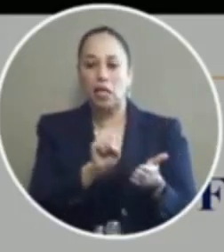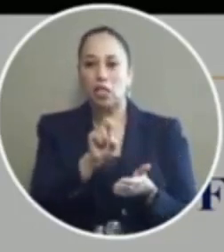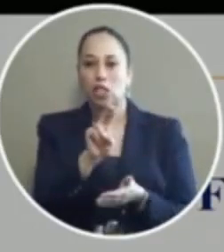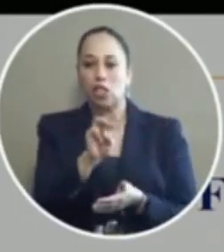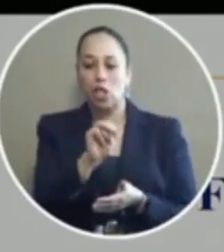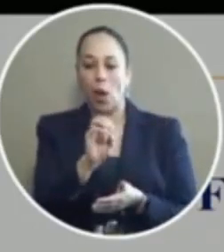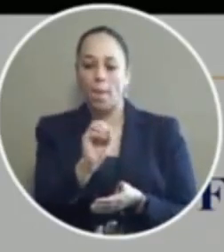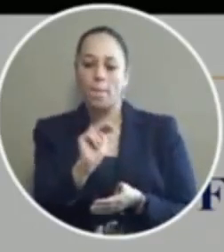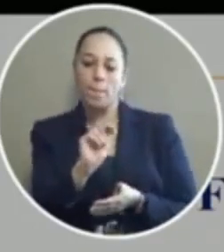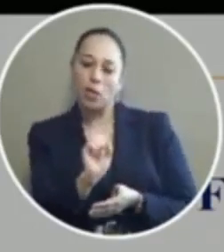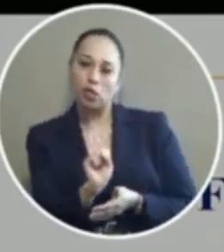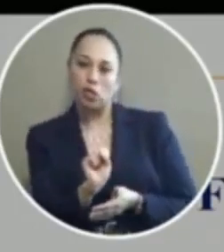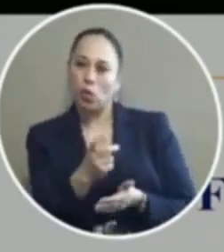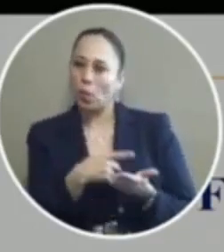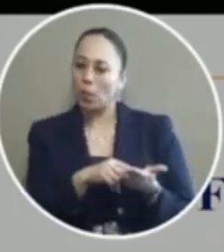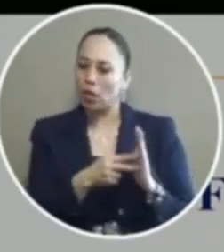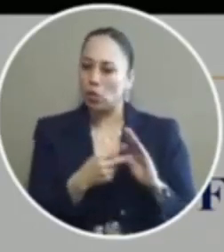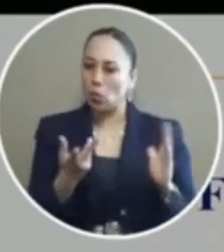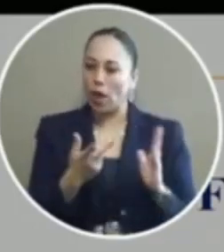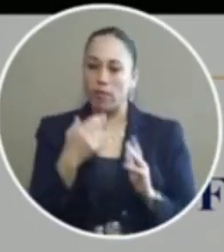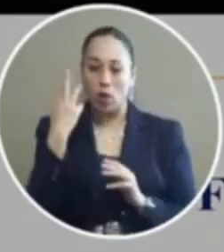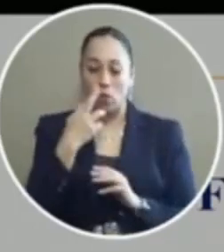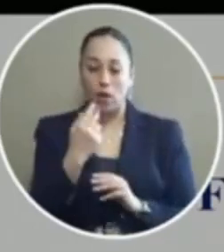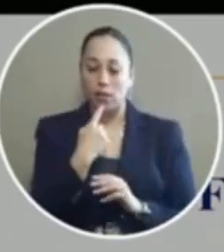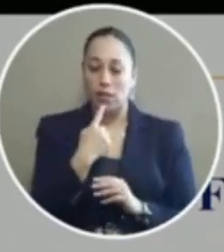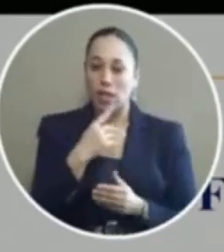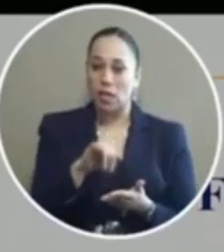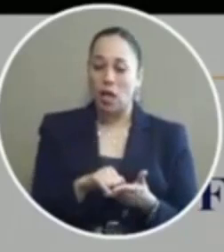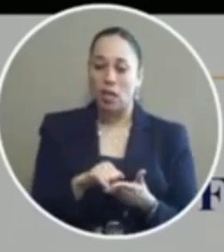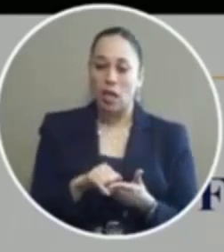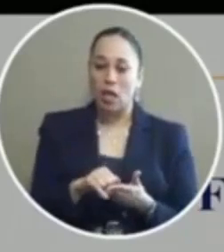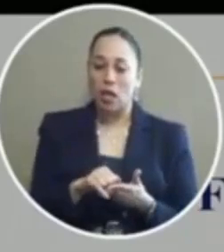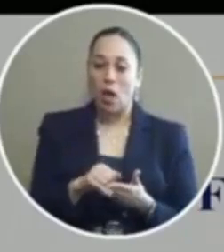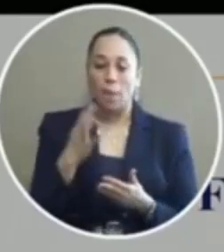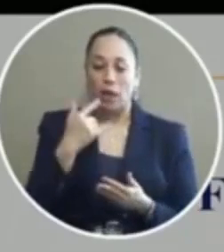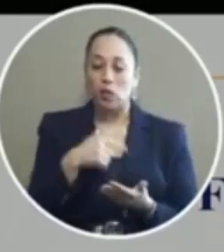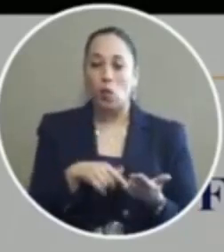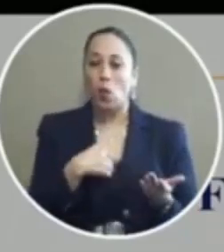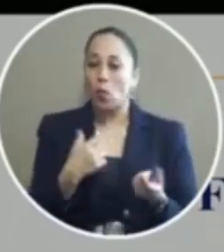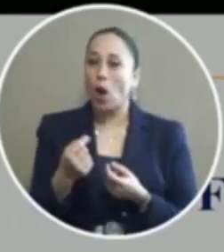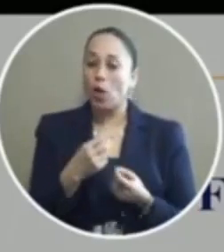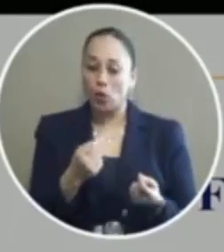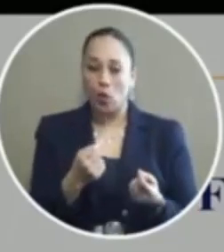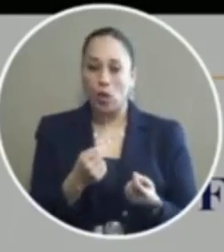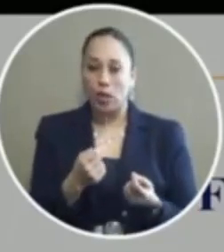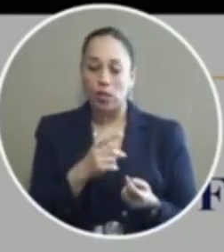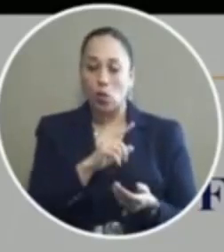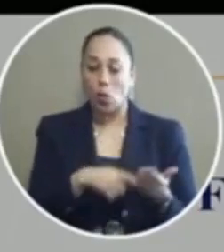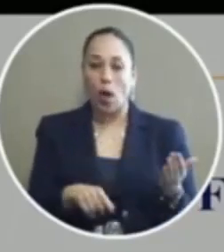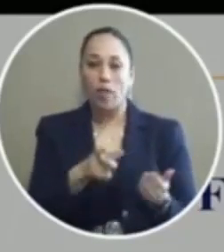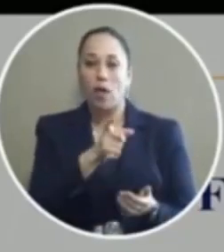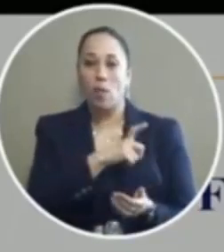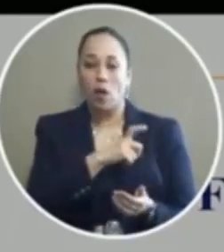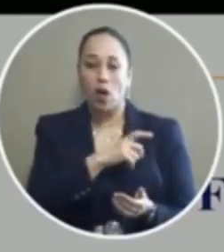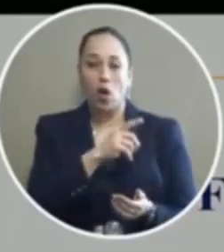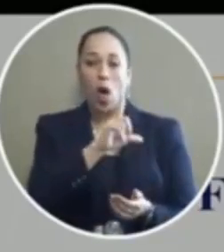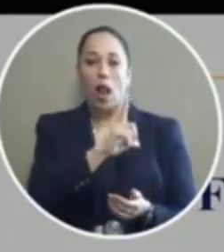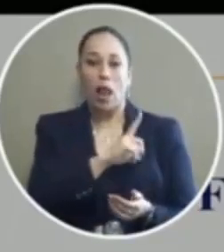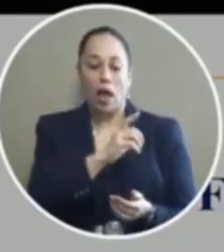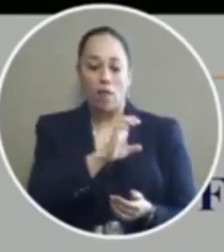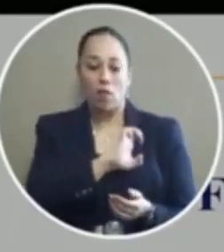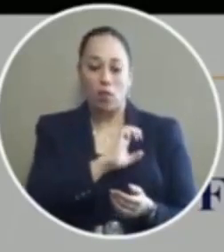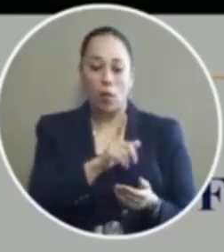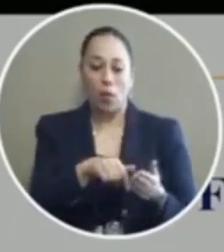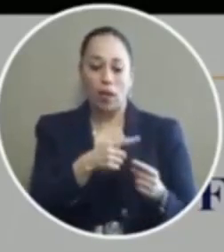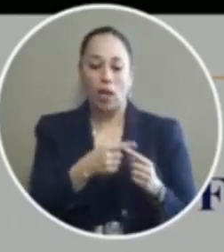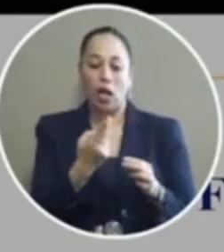sight and summons and the only reason I say that is because what what you're doing essentially or what the police department or law enforcement is doing when they use the